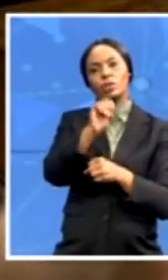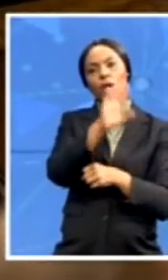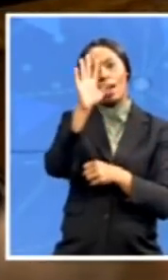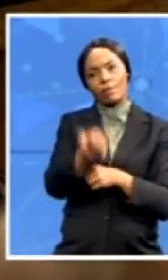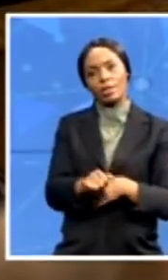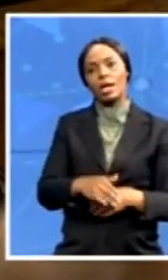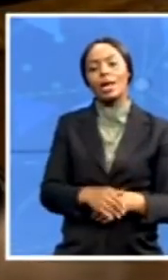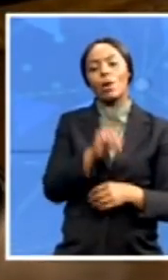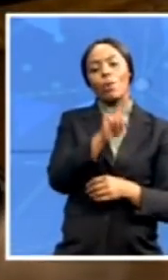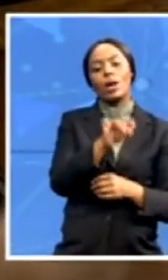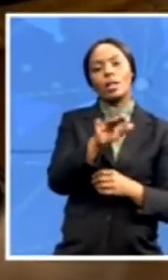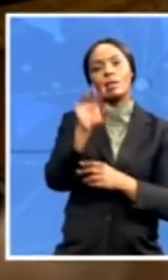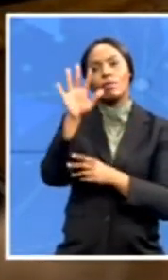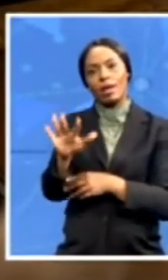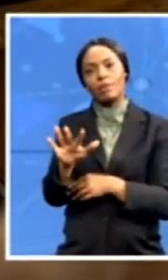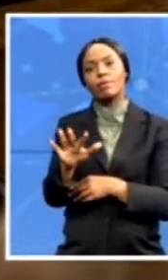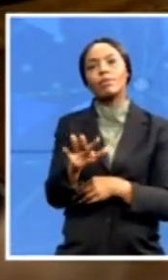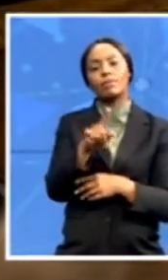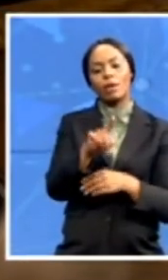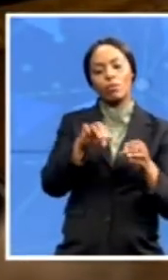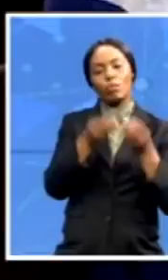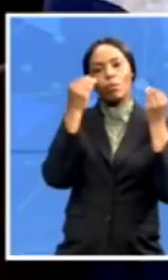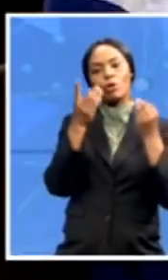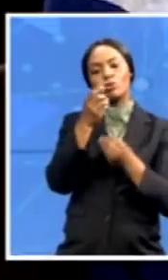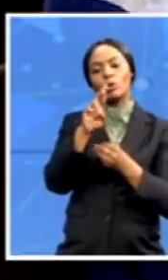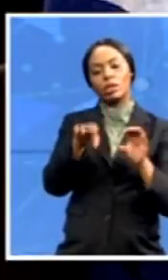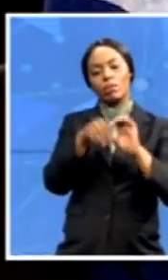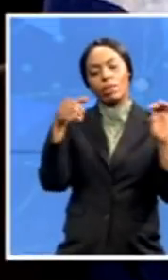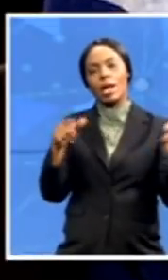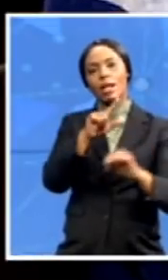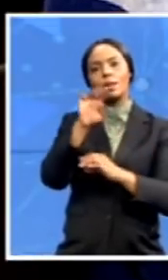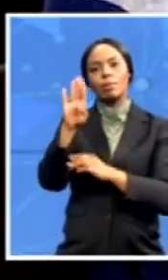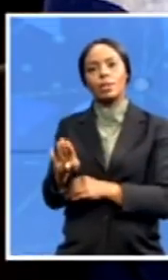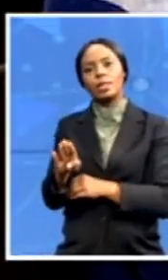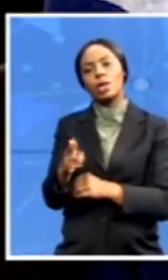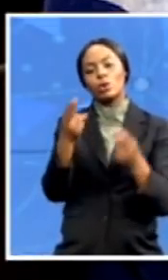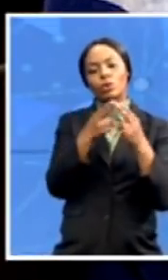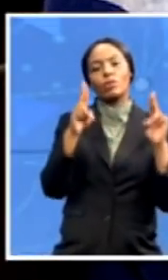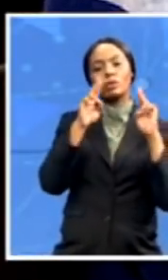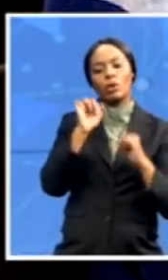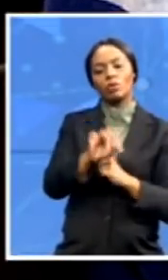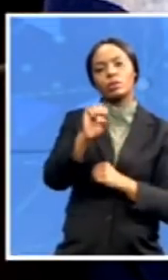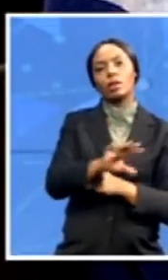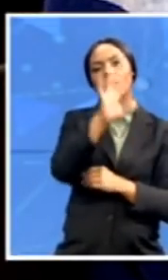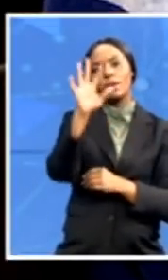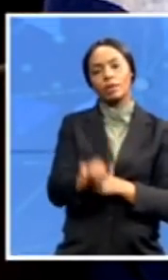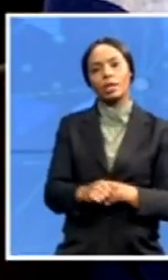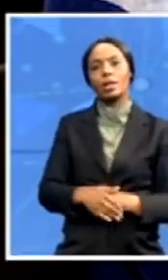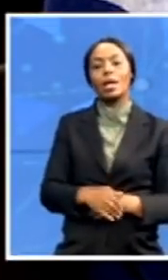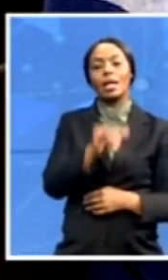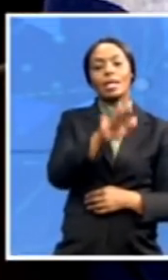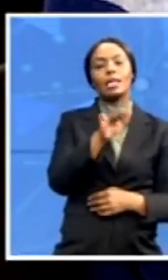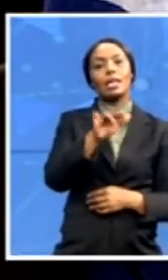Honorary Doctorate, LLD, University of South Africa. Nineteen ninety-five, Honorary